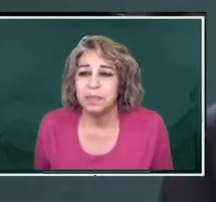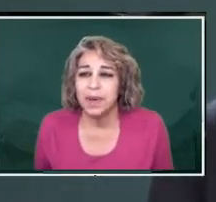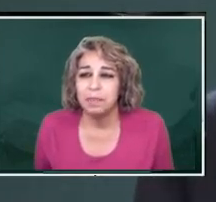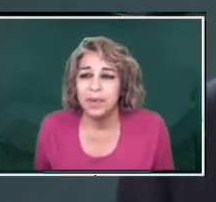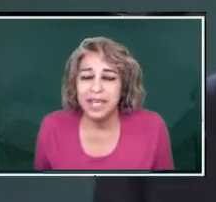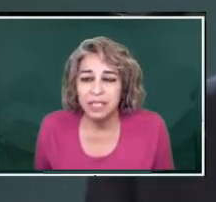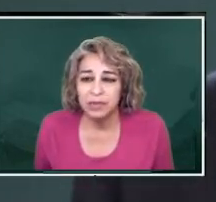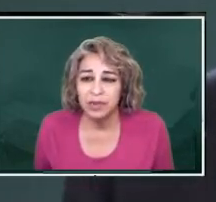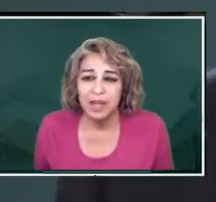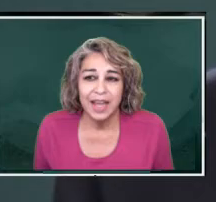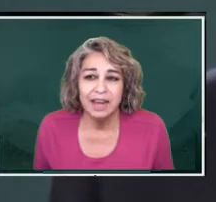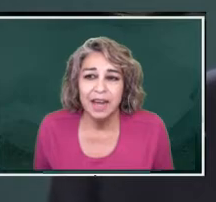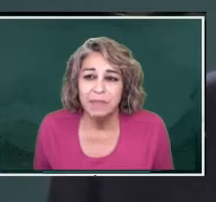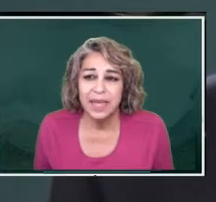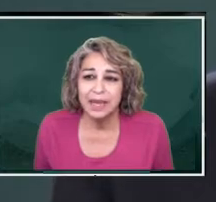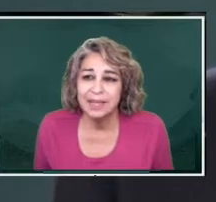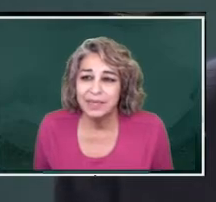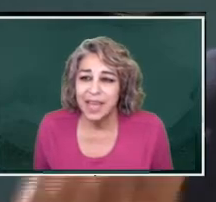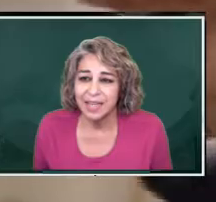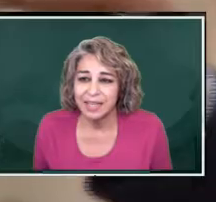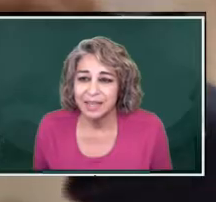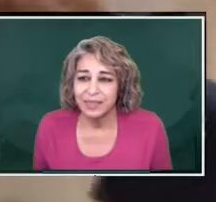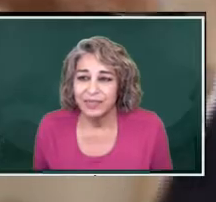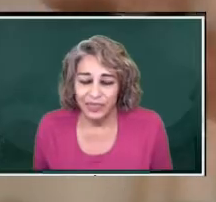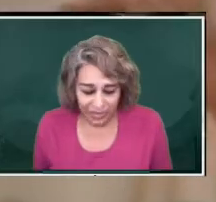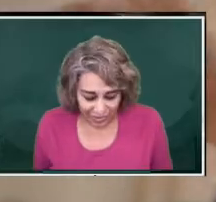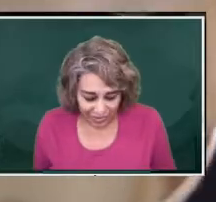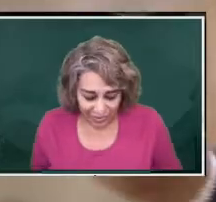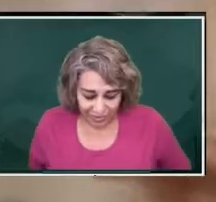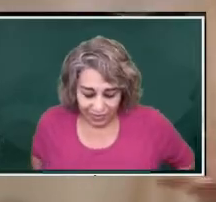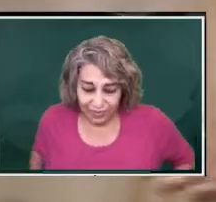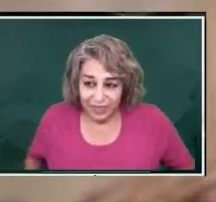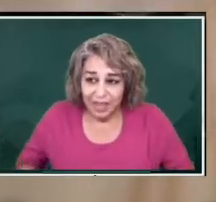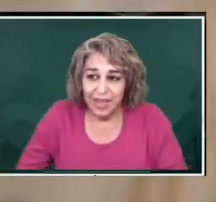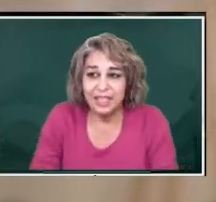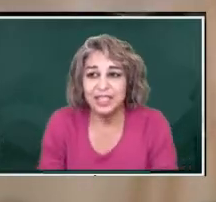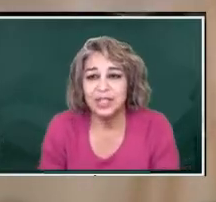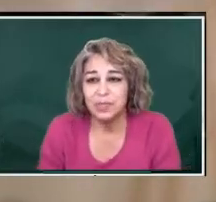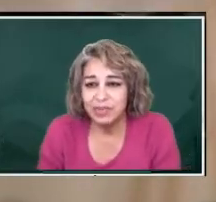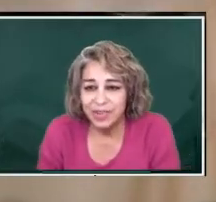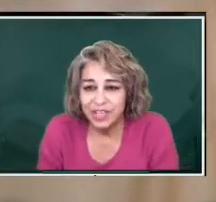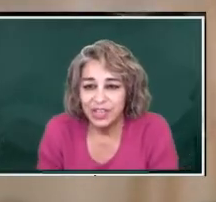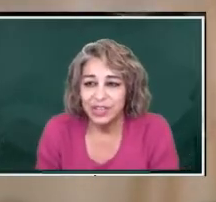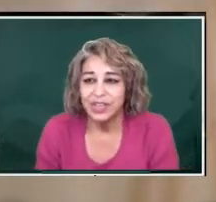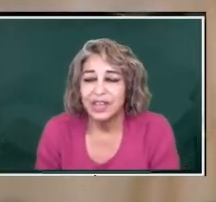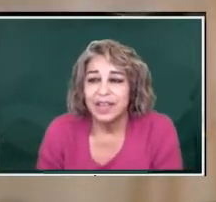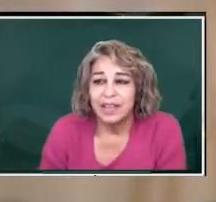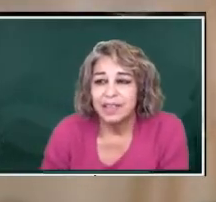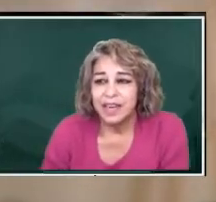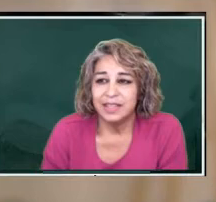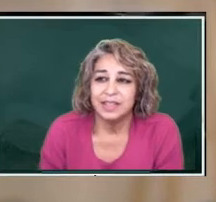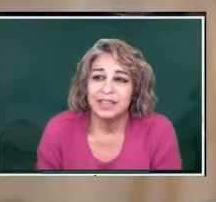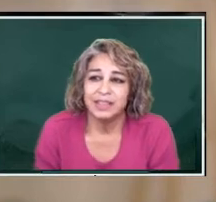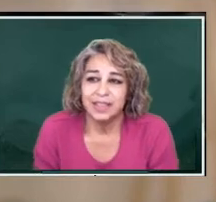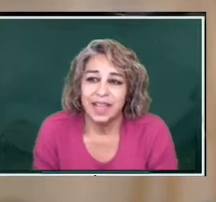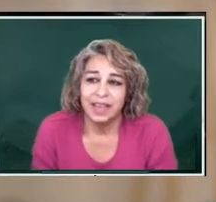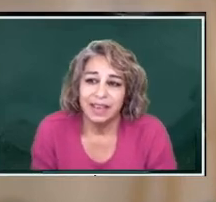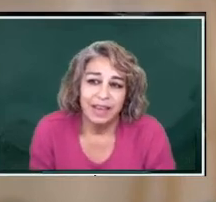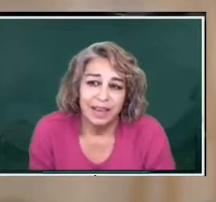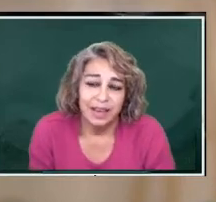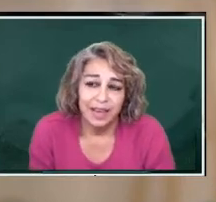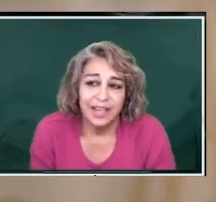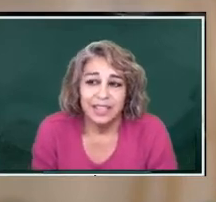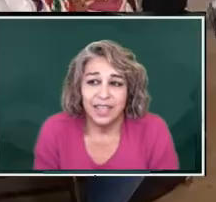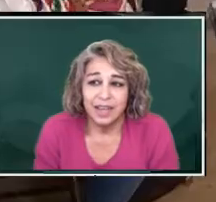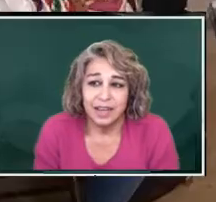peaceful. And not because of that is it superficial. That is to say,